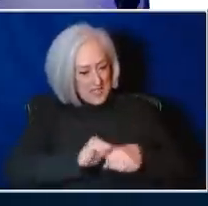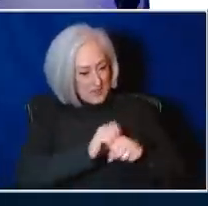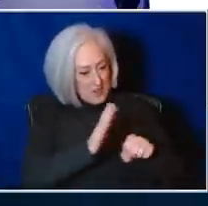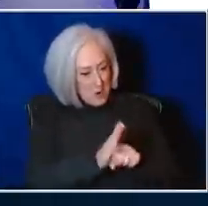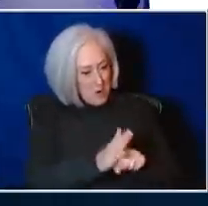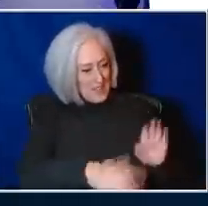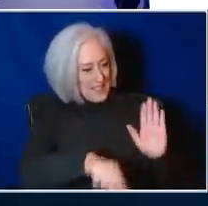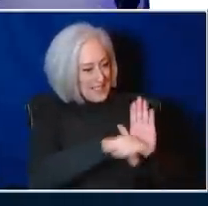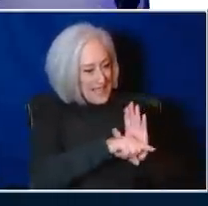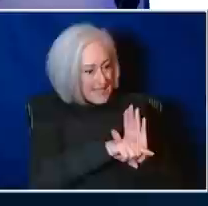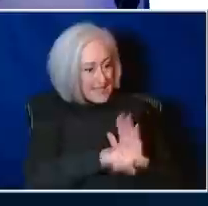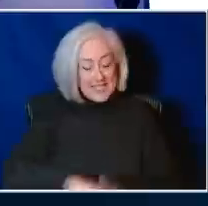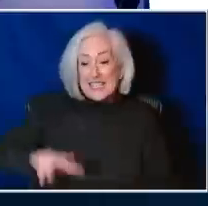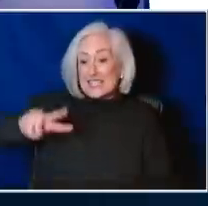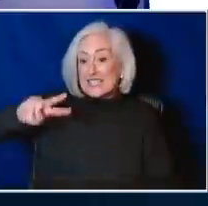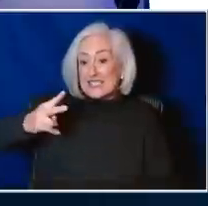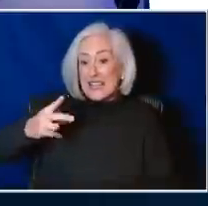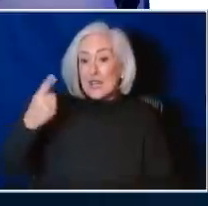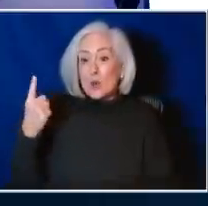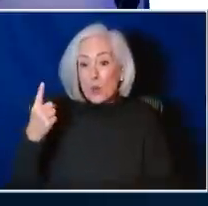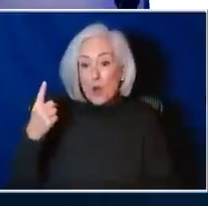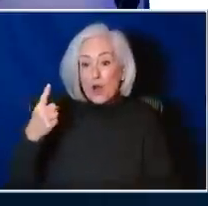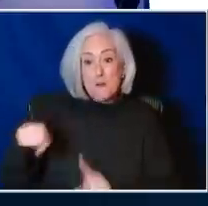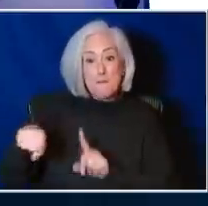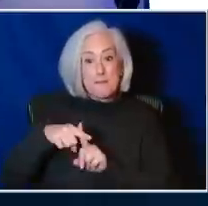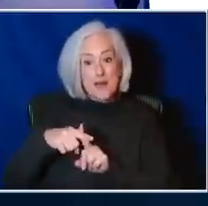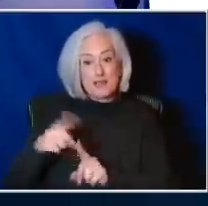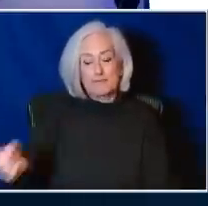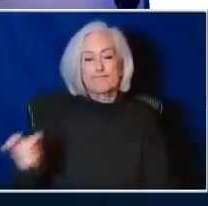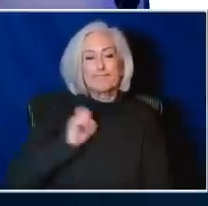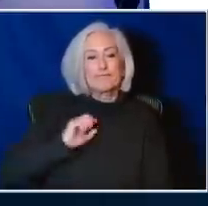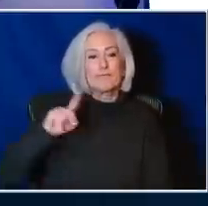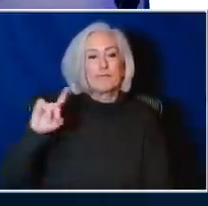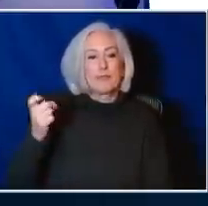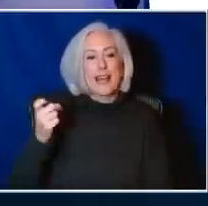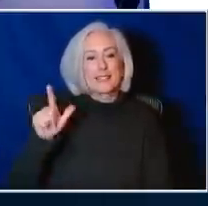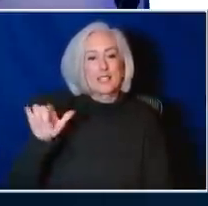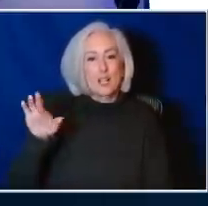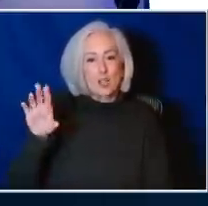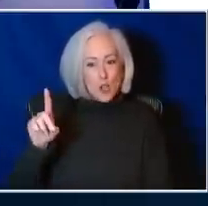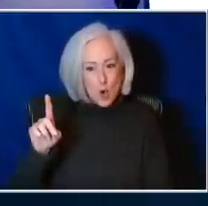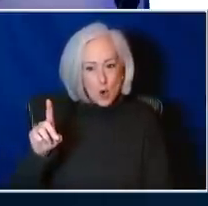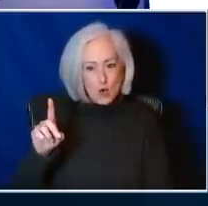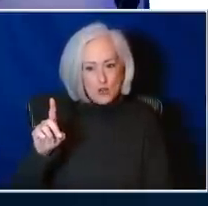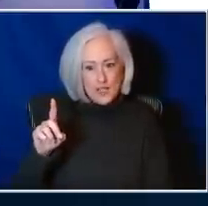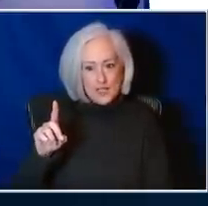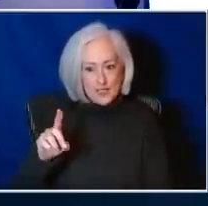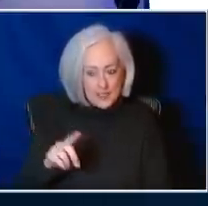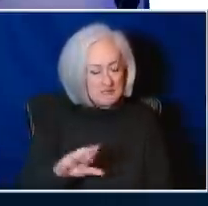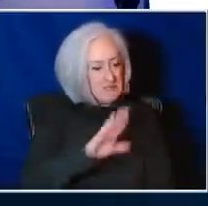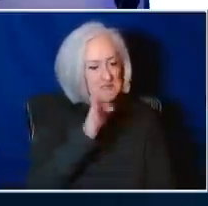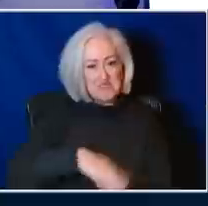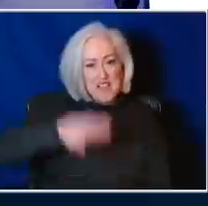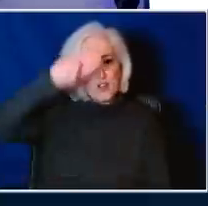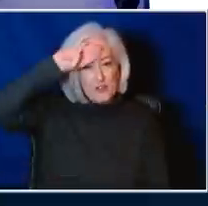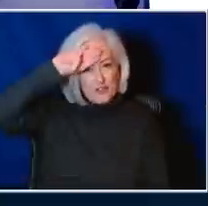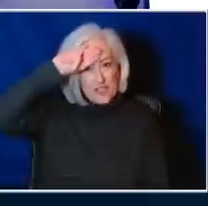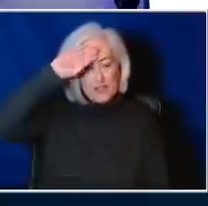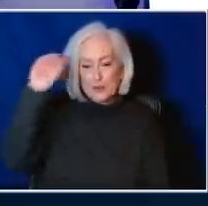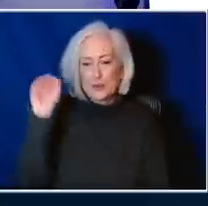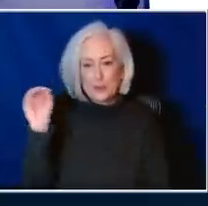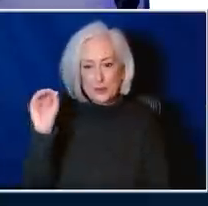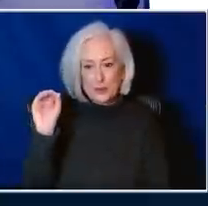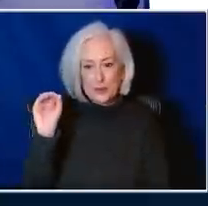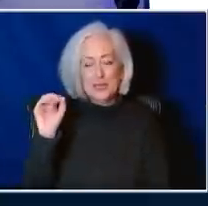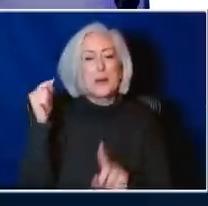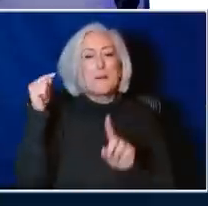positive. I was treated with Paxlovid, never had a fever. Gosh, this is very long. Her bottom question is, do I need